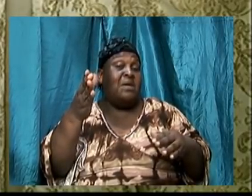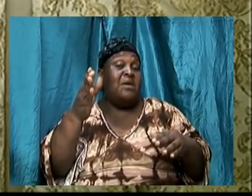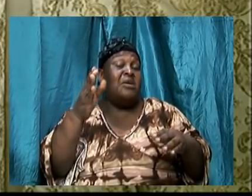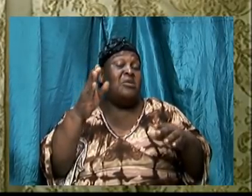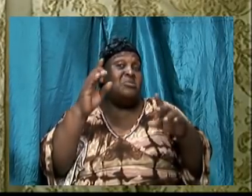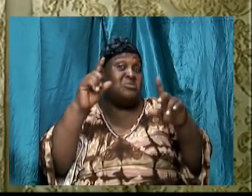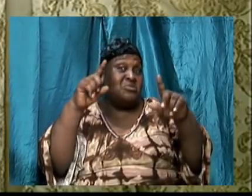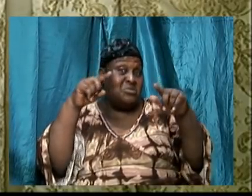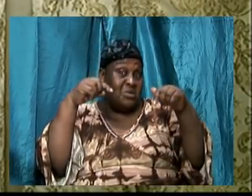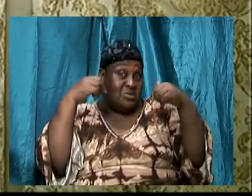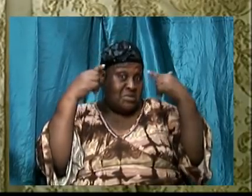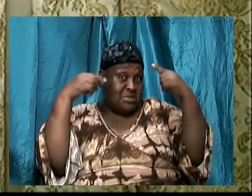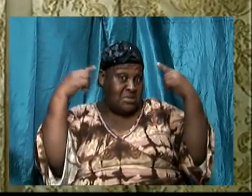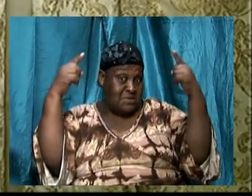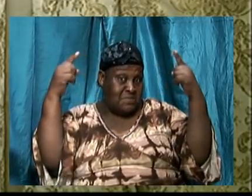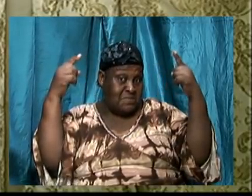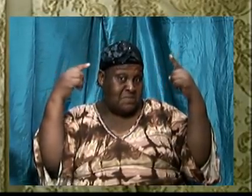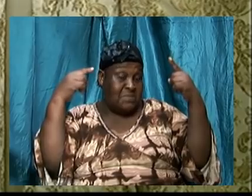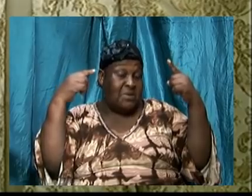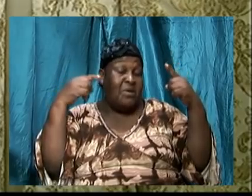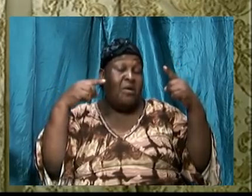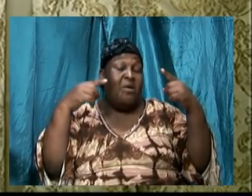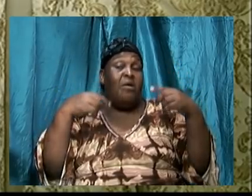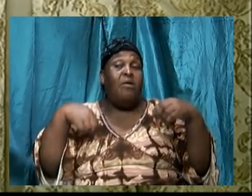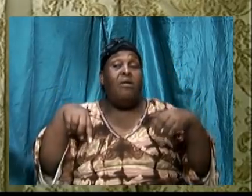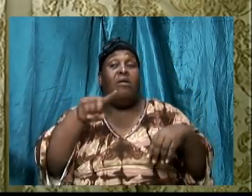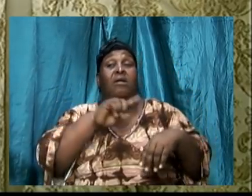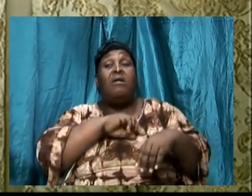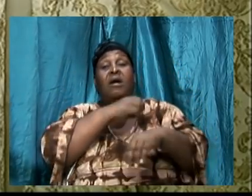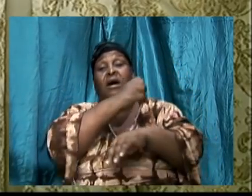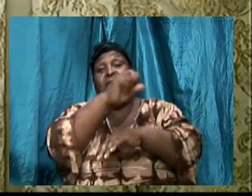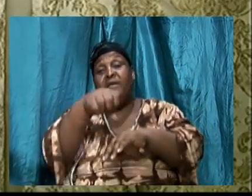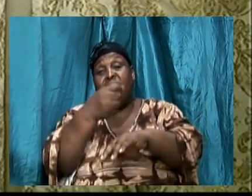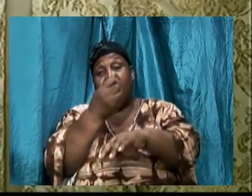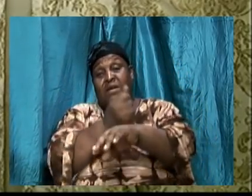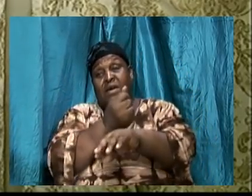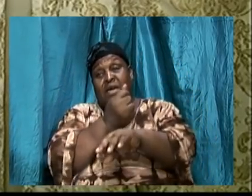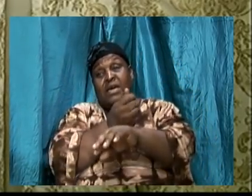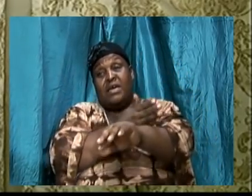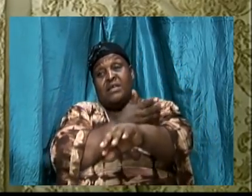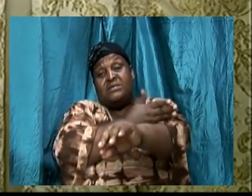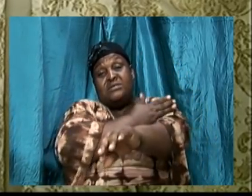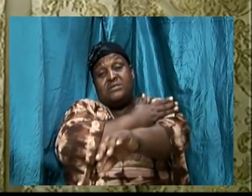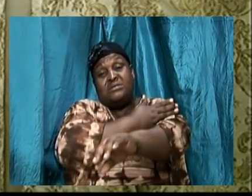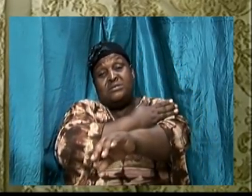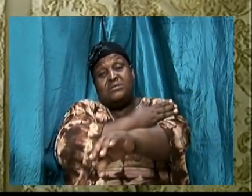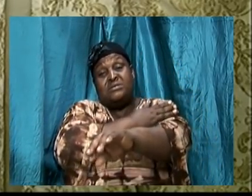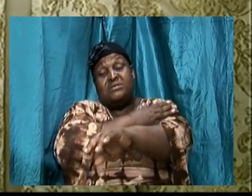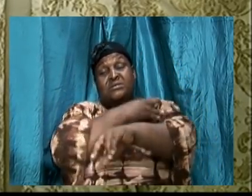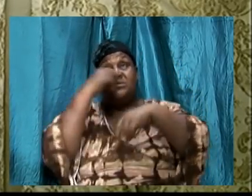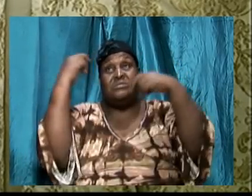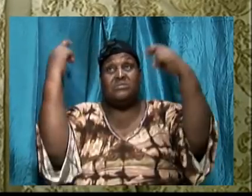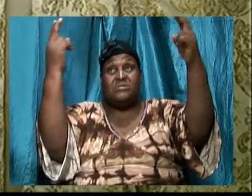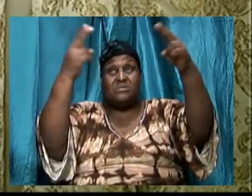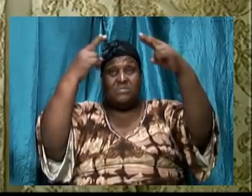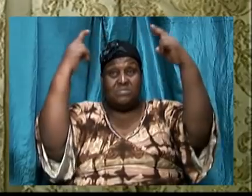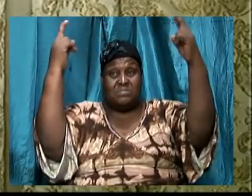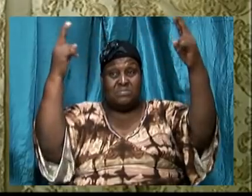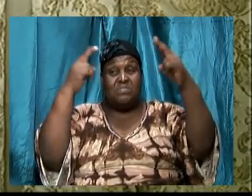we are intent on advancing and overcoming continuously,